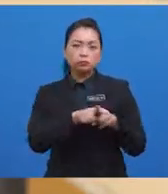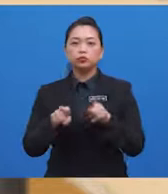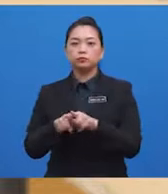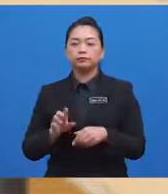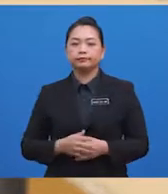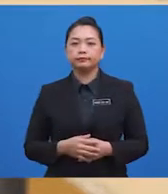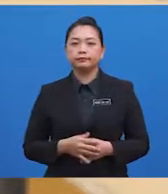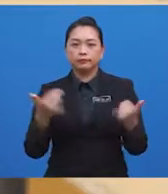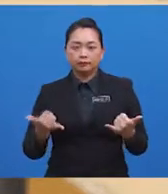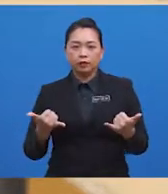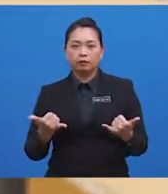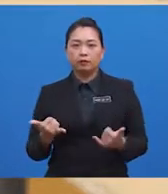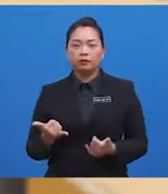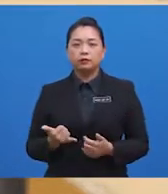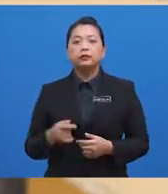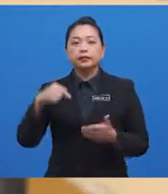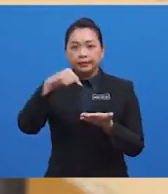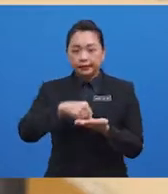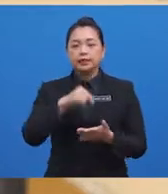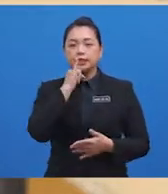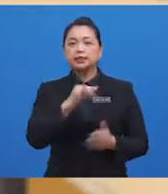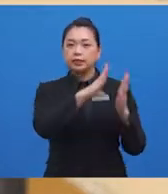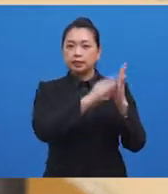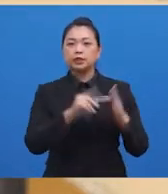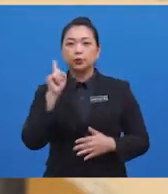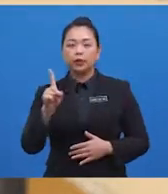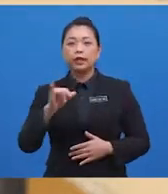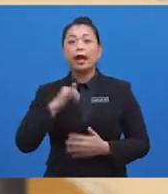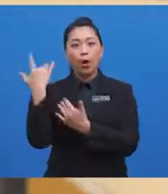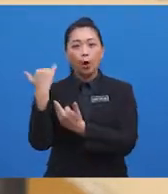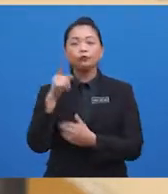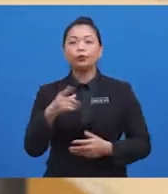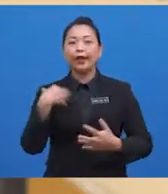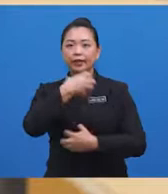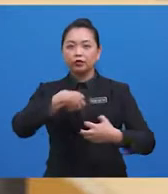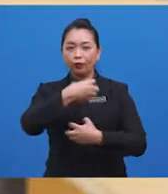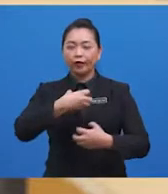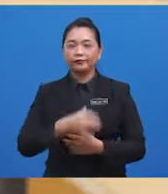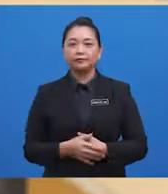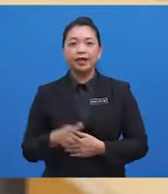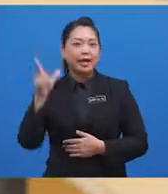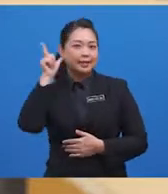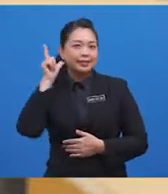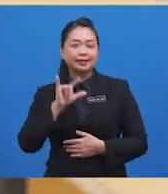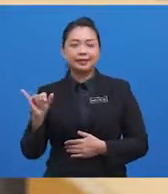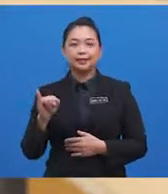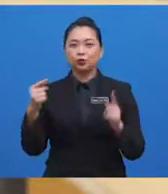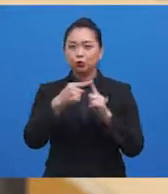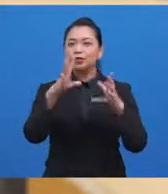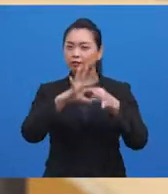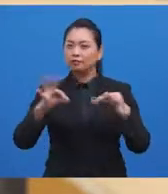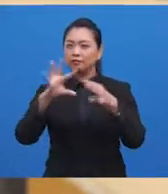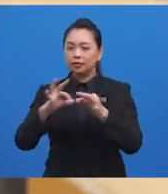Now, this is text one, and I hope you have enjoyed listening to the story